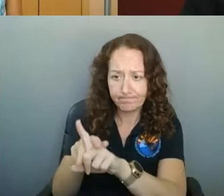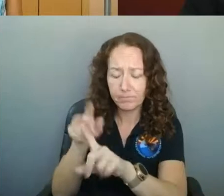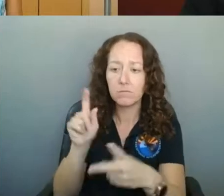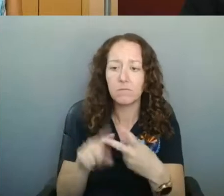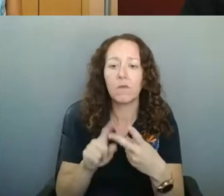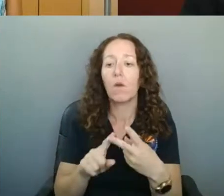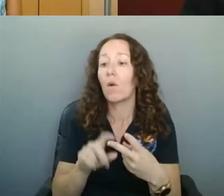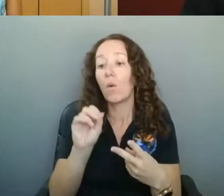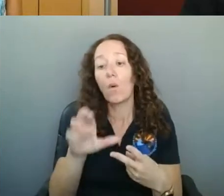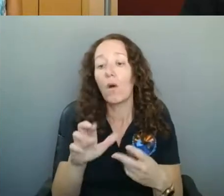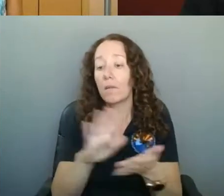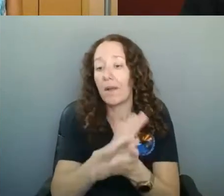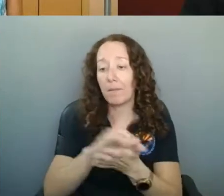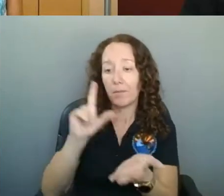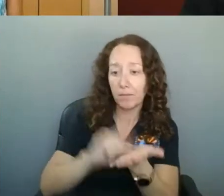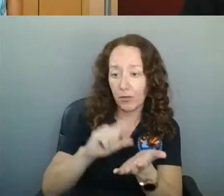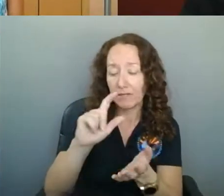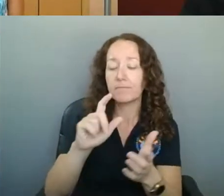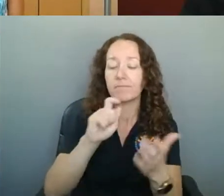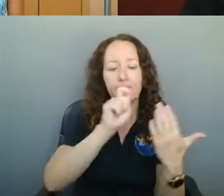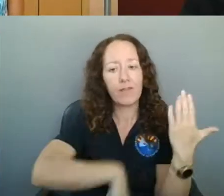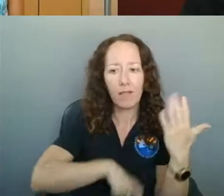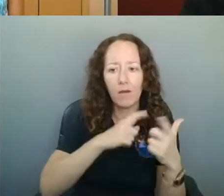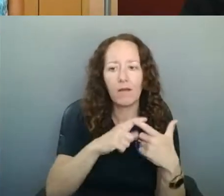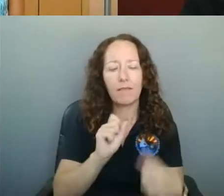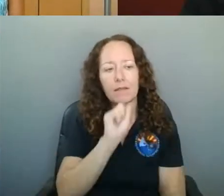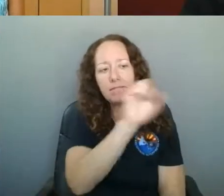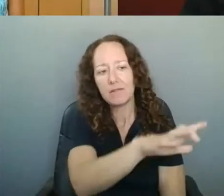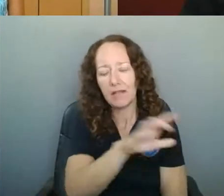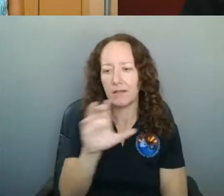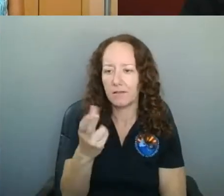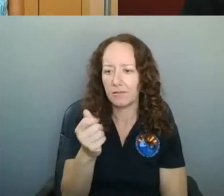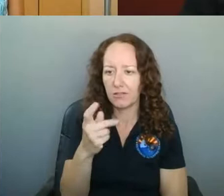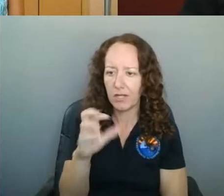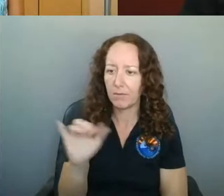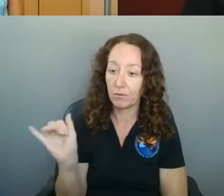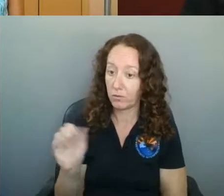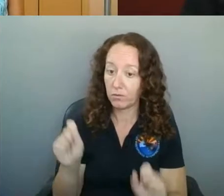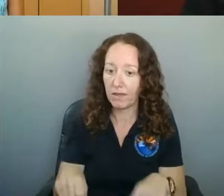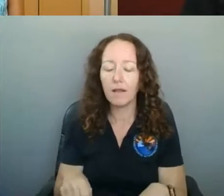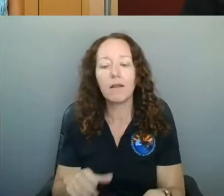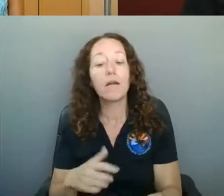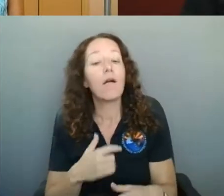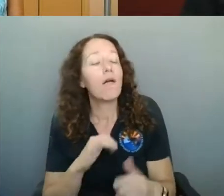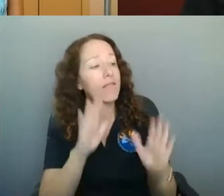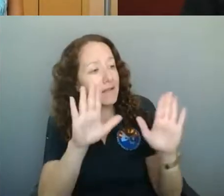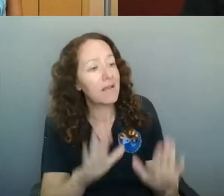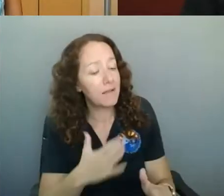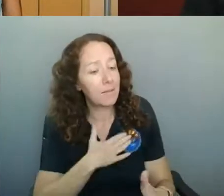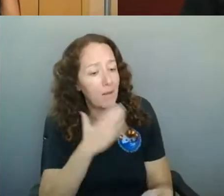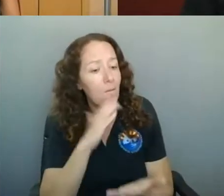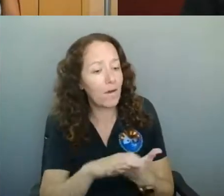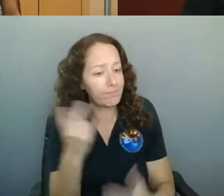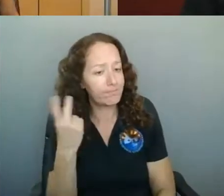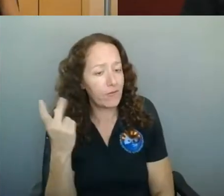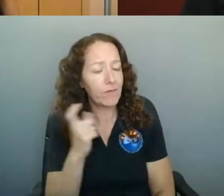chamber as well. That's excellent. Well, my wife and I will be making a generous donation to this campaign. And, you